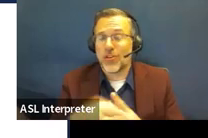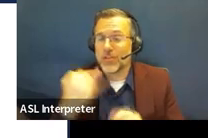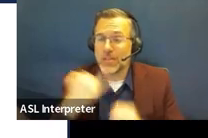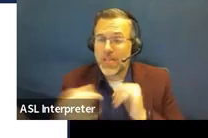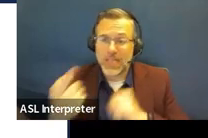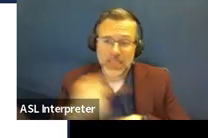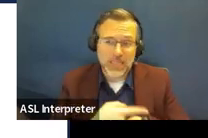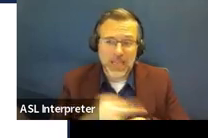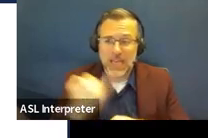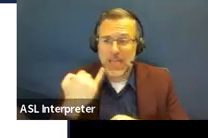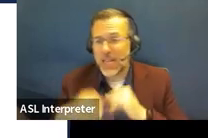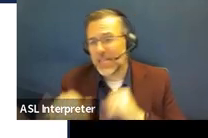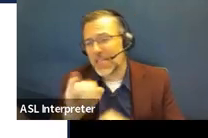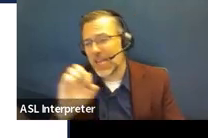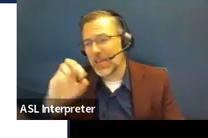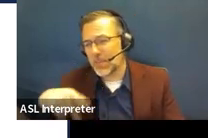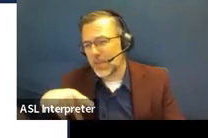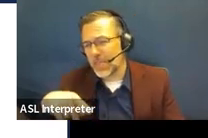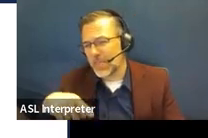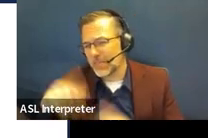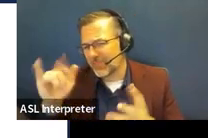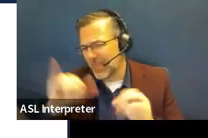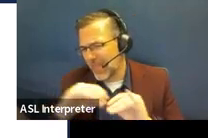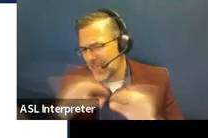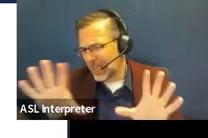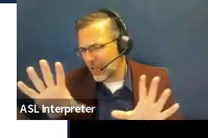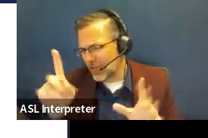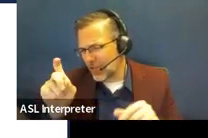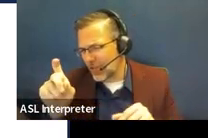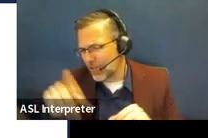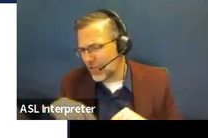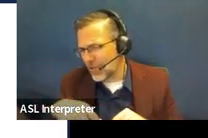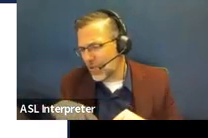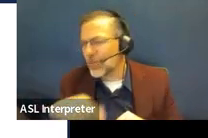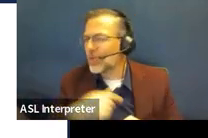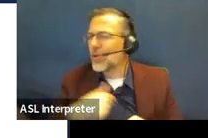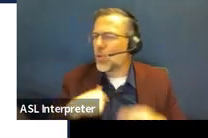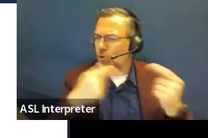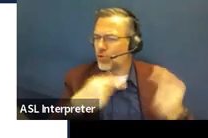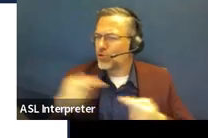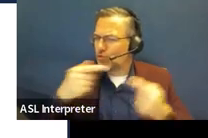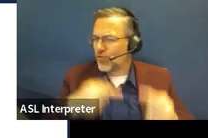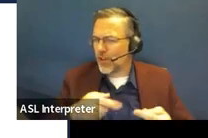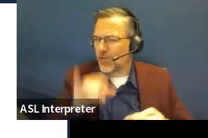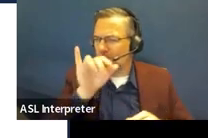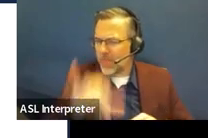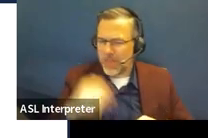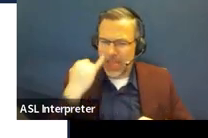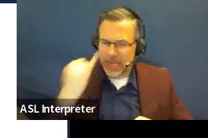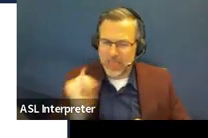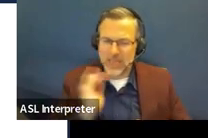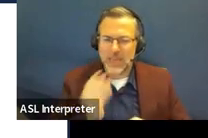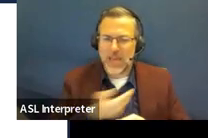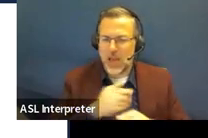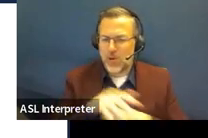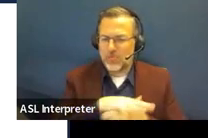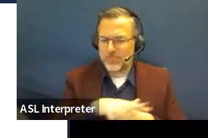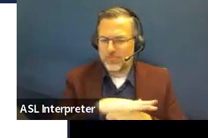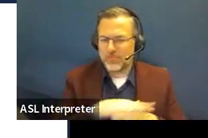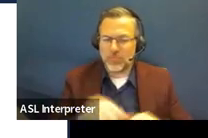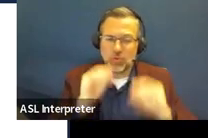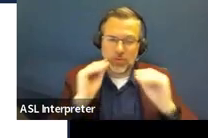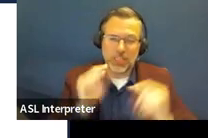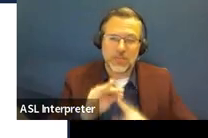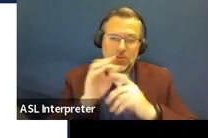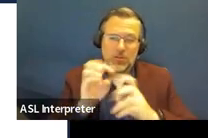last IEP. Does that make sense? Does so we're having that struggle in our district trying to teach our special education teachers.